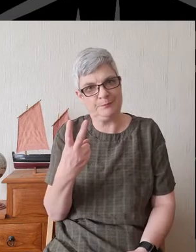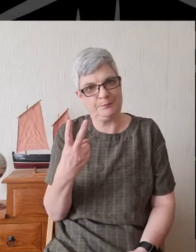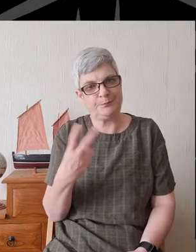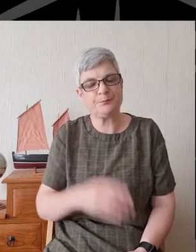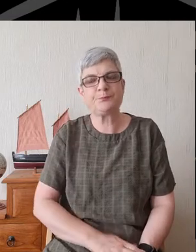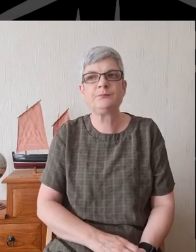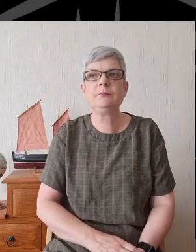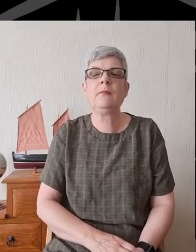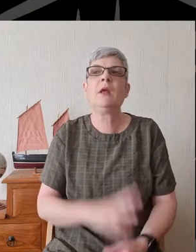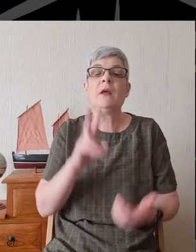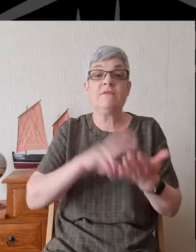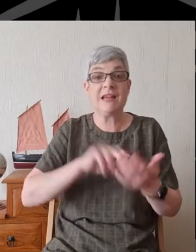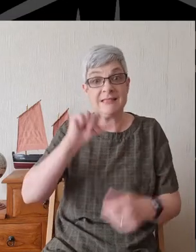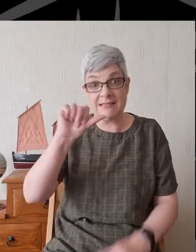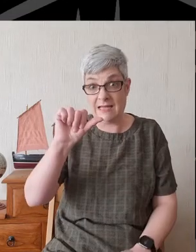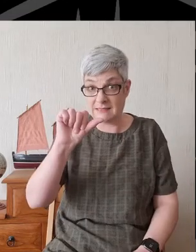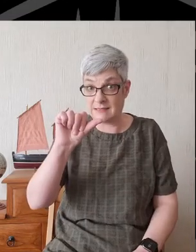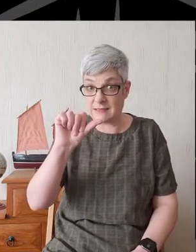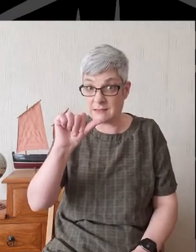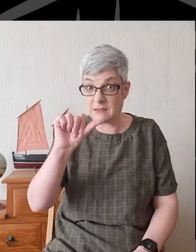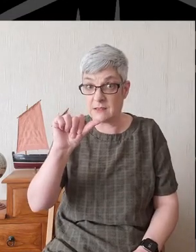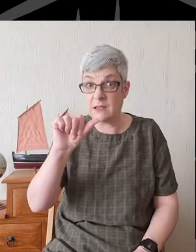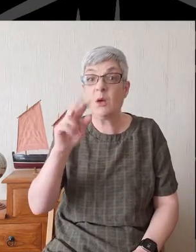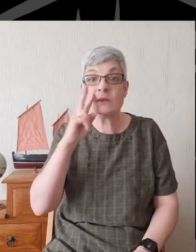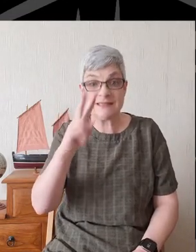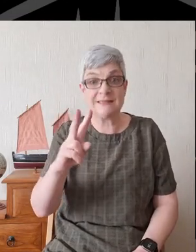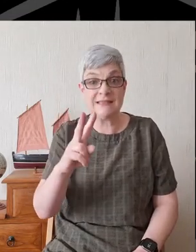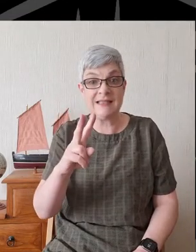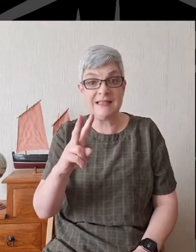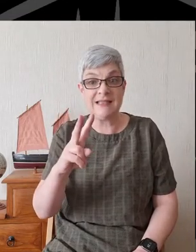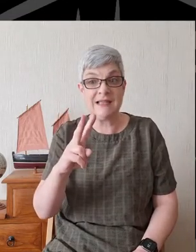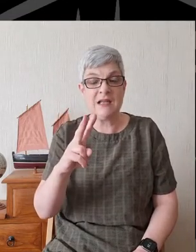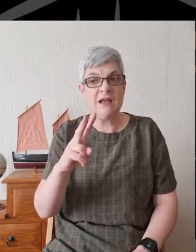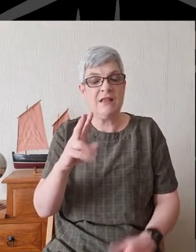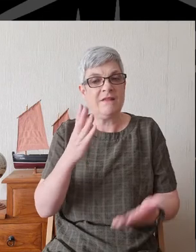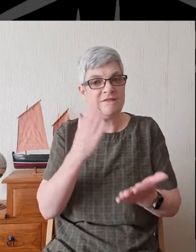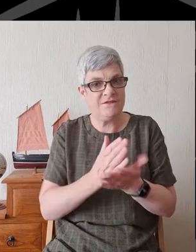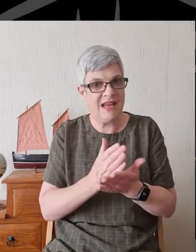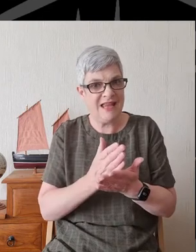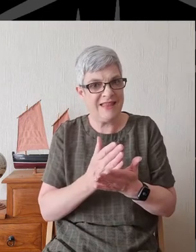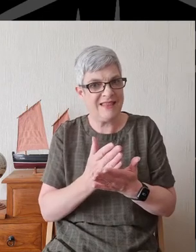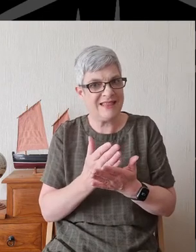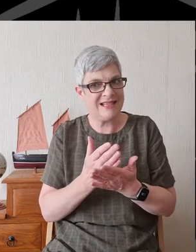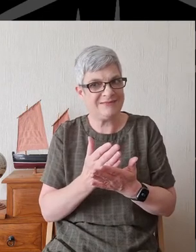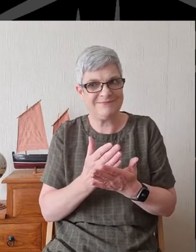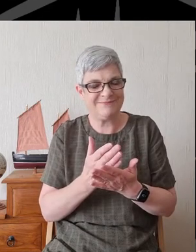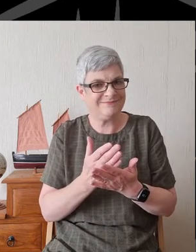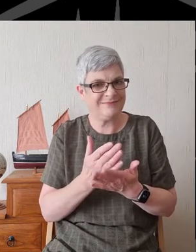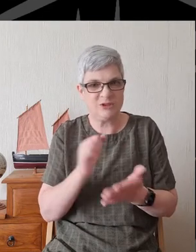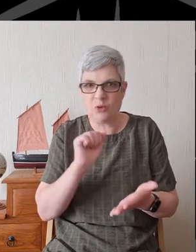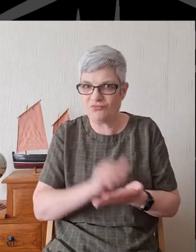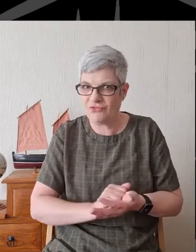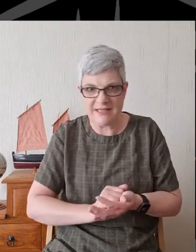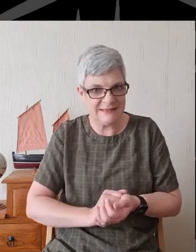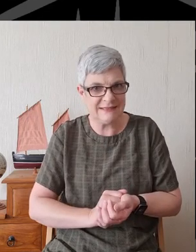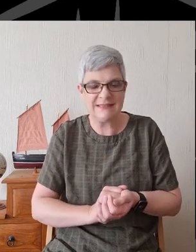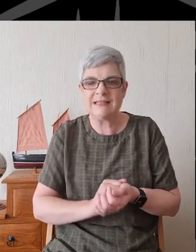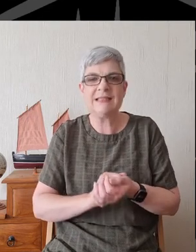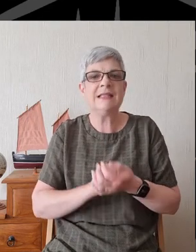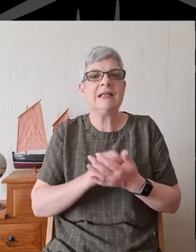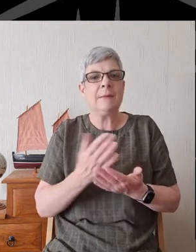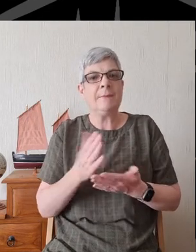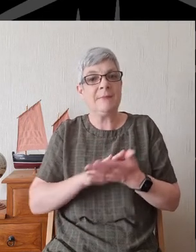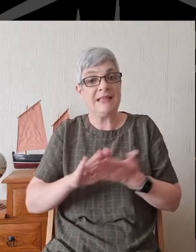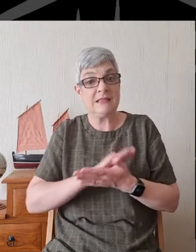And in verse 6, we are told that this compromised faith, this lack of faithfulness and loyalty to the Lord was